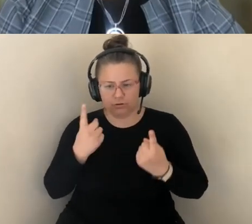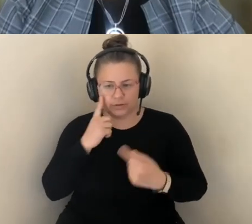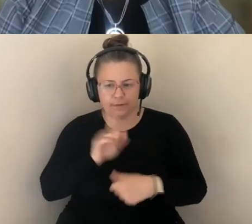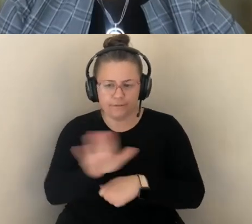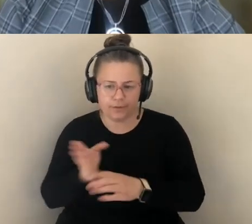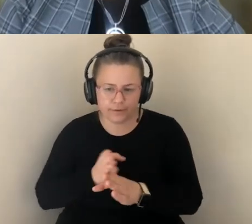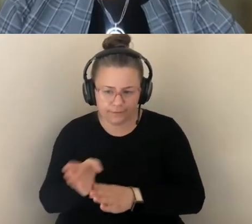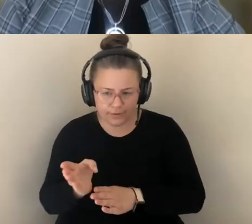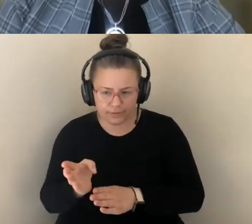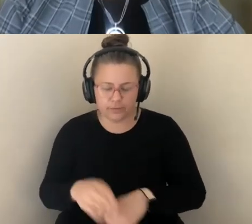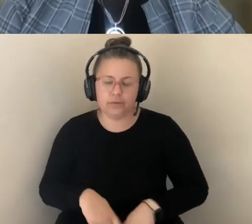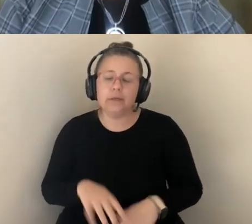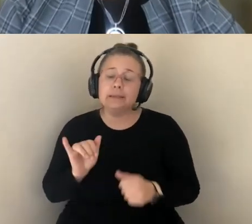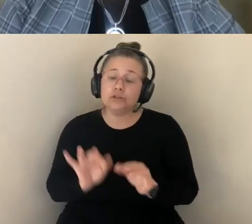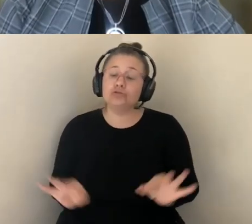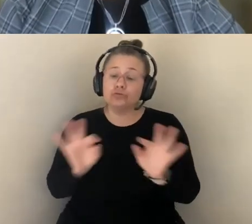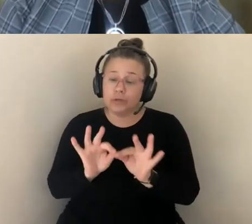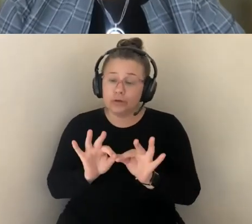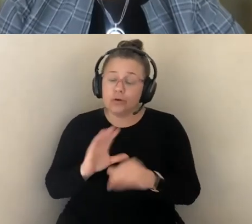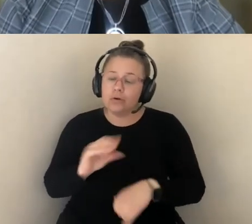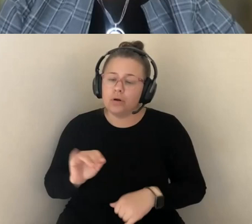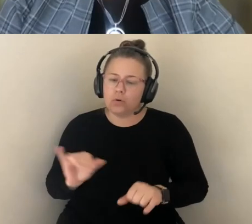AND REFLECTION. SO, THANK YOU SO MUCH.